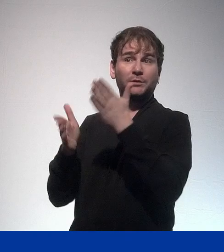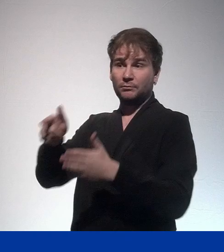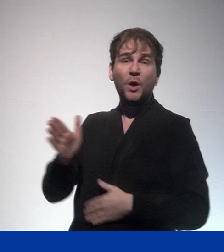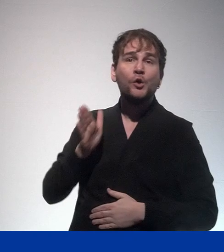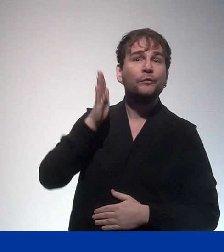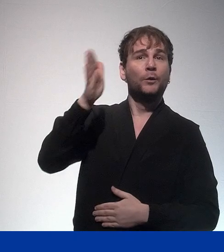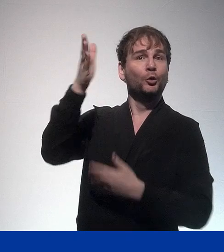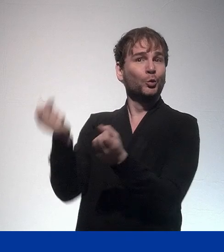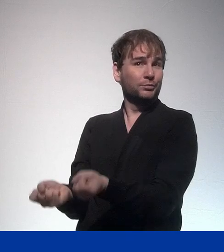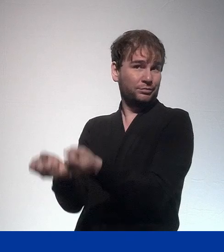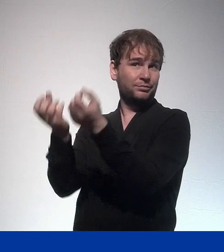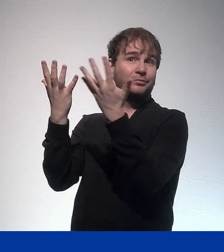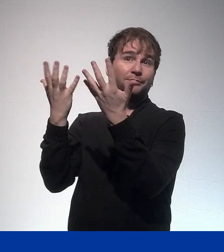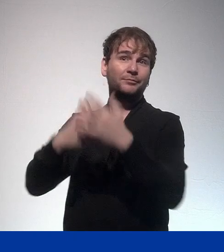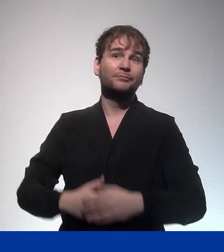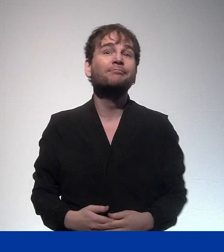are our future.